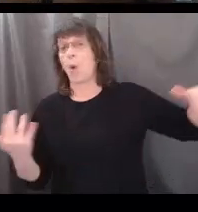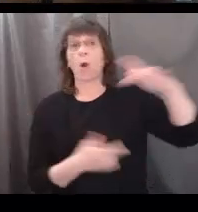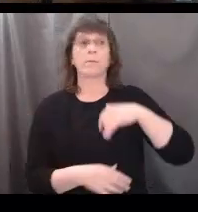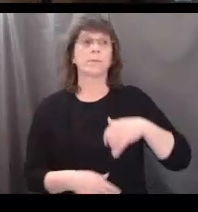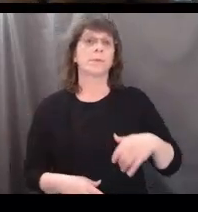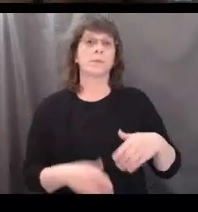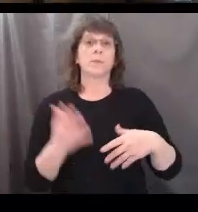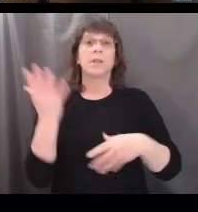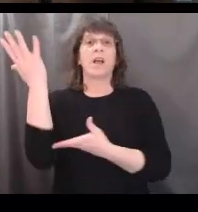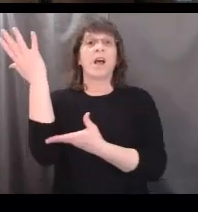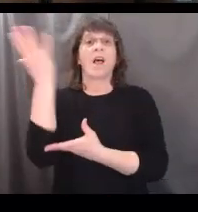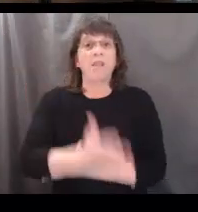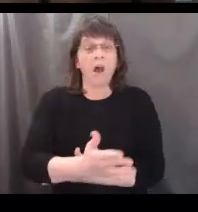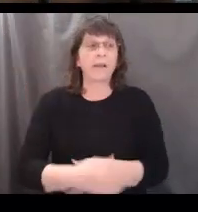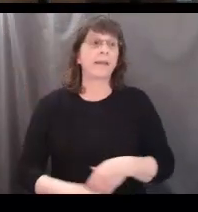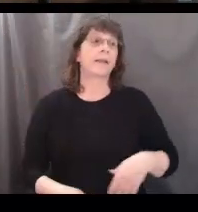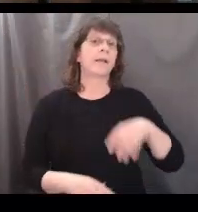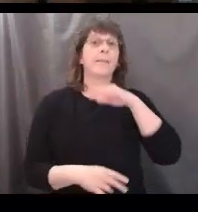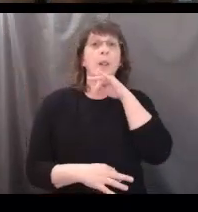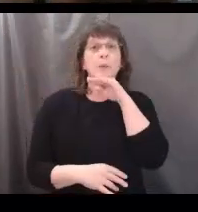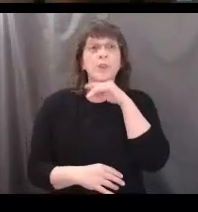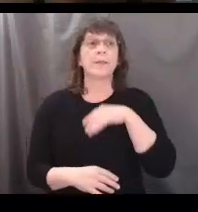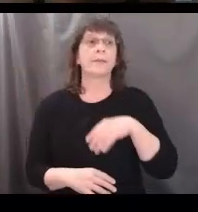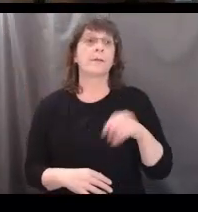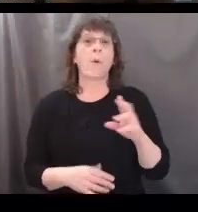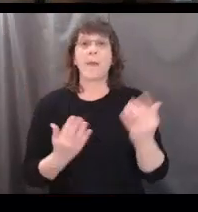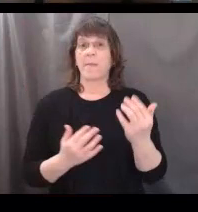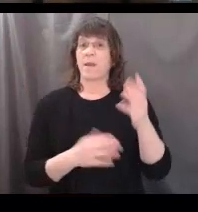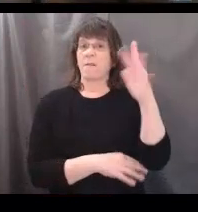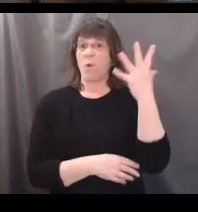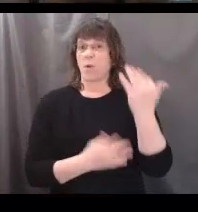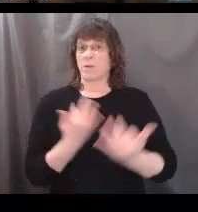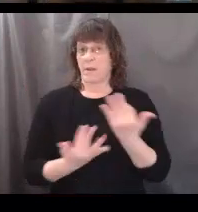logging, pollution, or maybe even a forest fire.